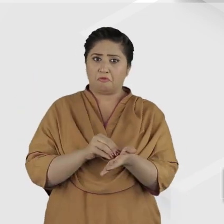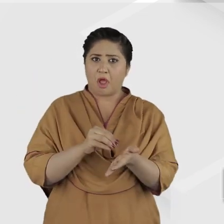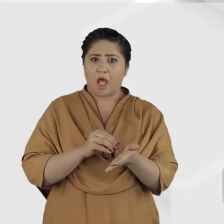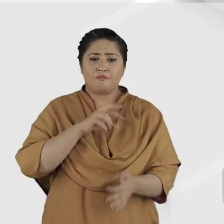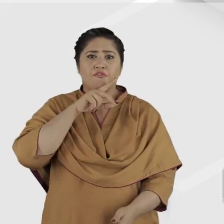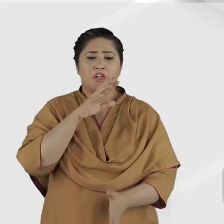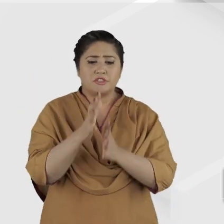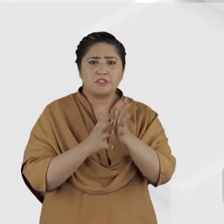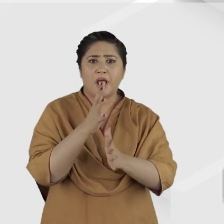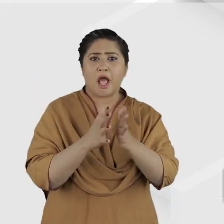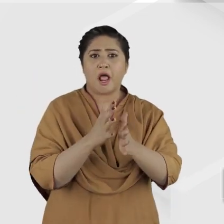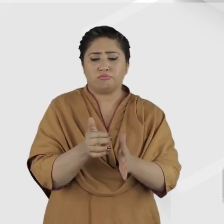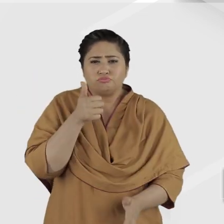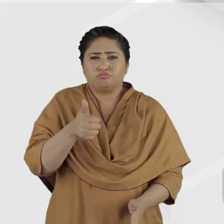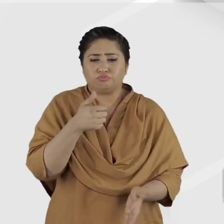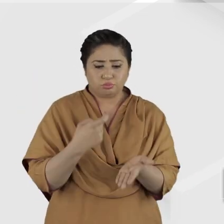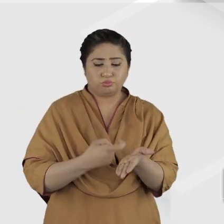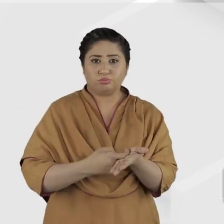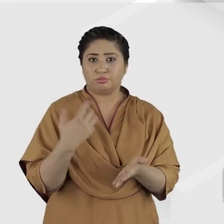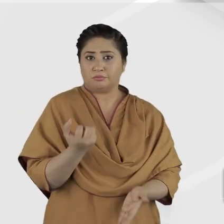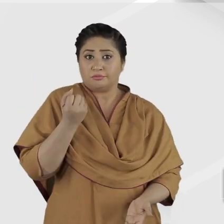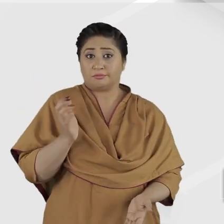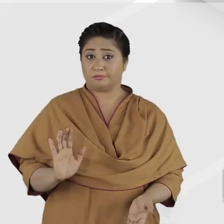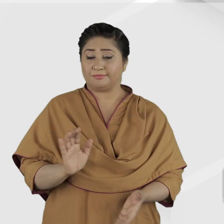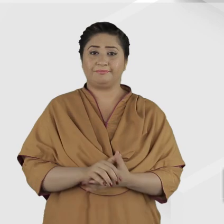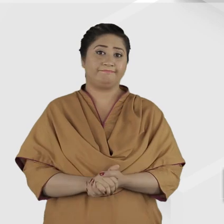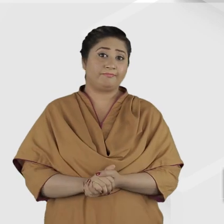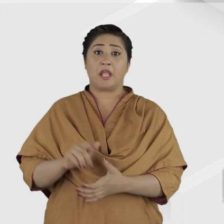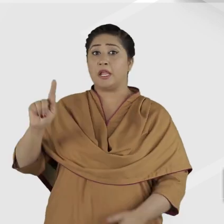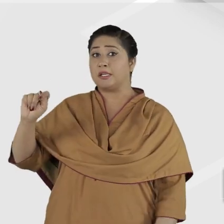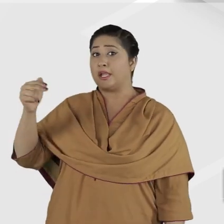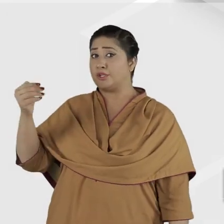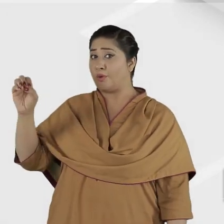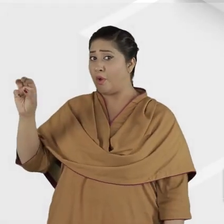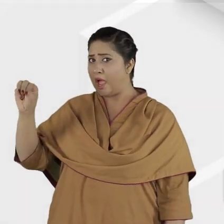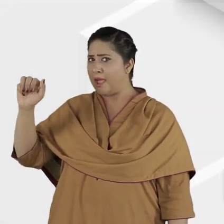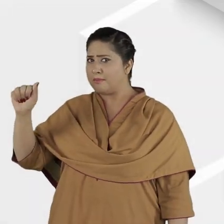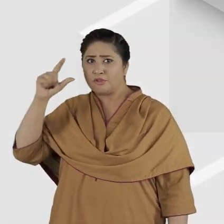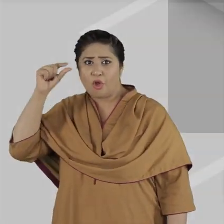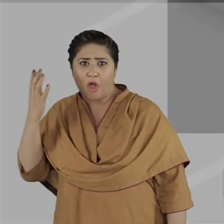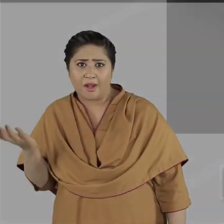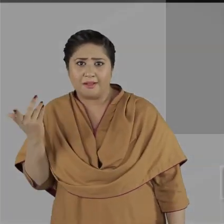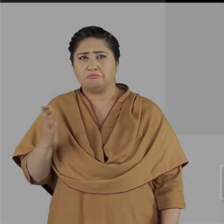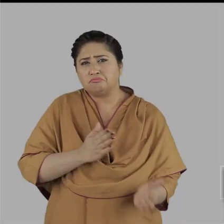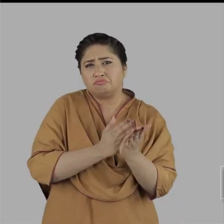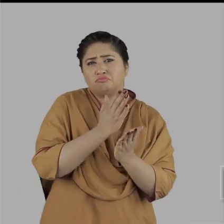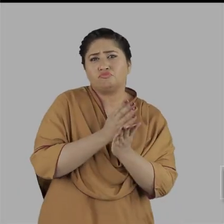effectively used French sign language with excellent results. Thomas Gallaudet